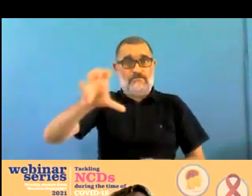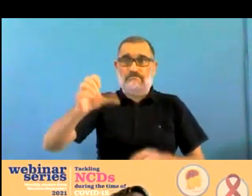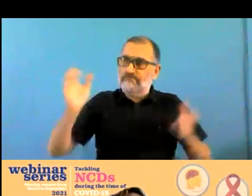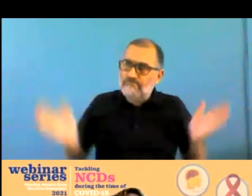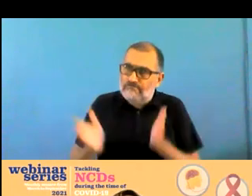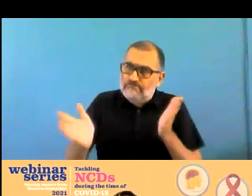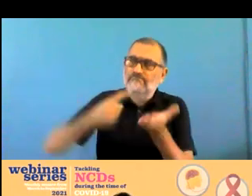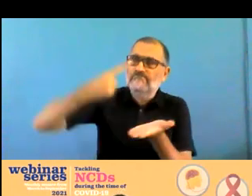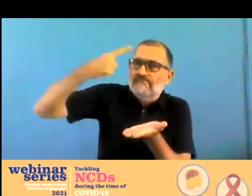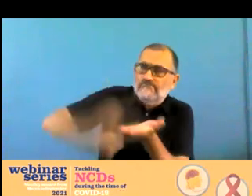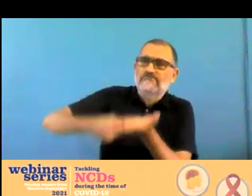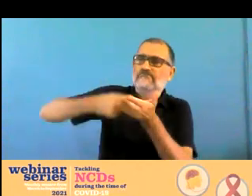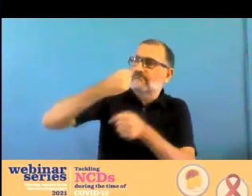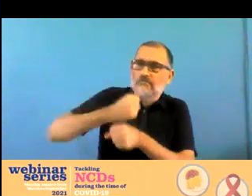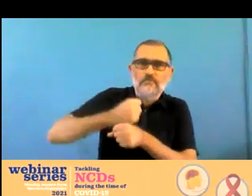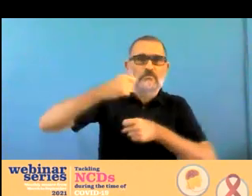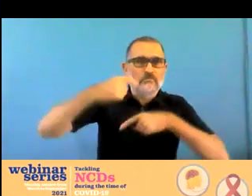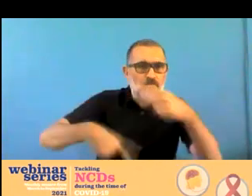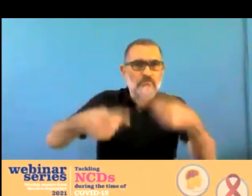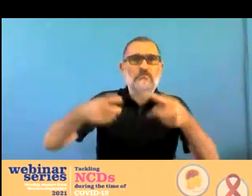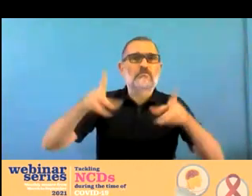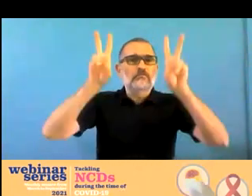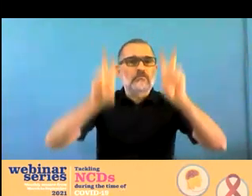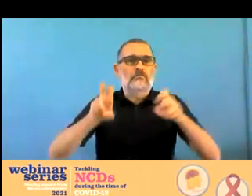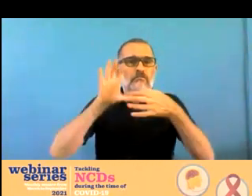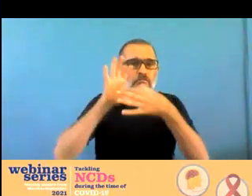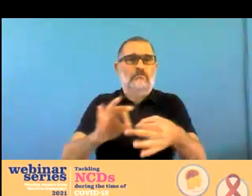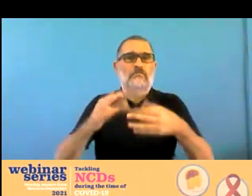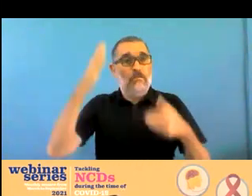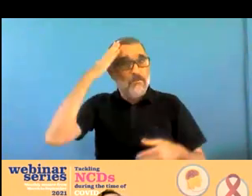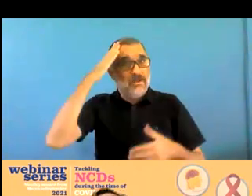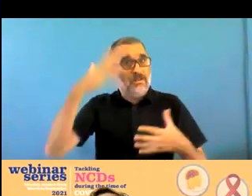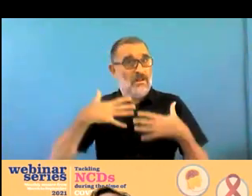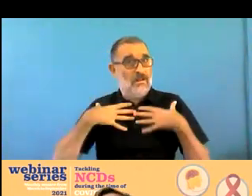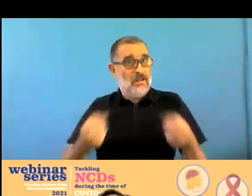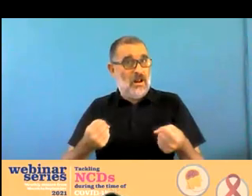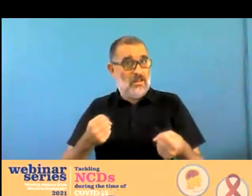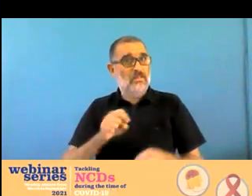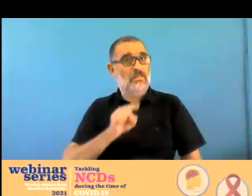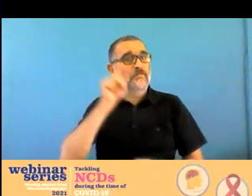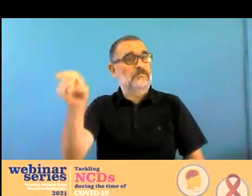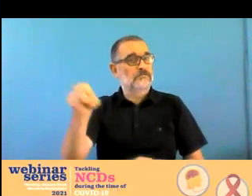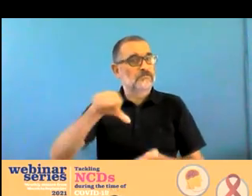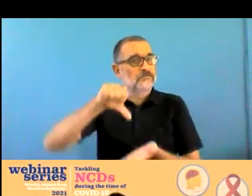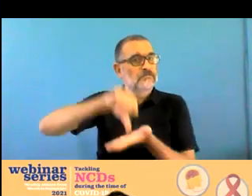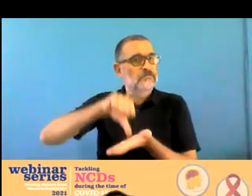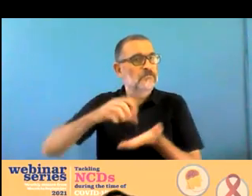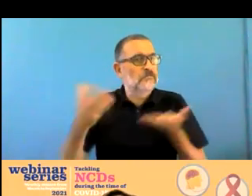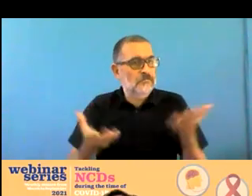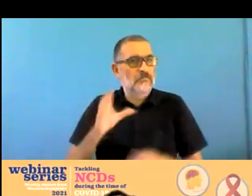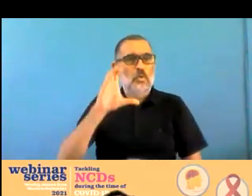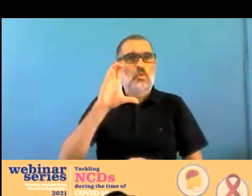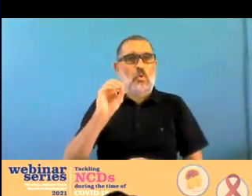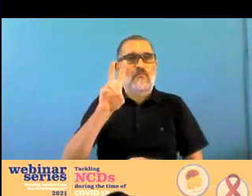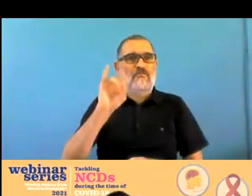response and the preparations uh carried out to respond but not just that the